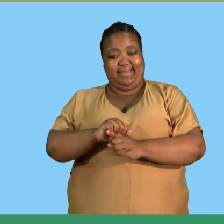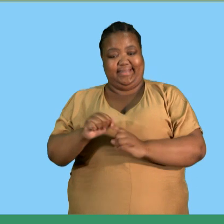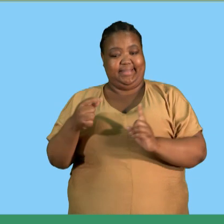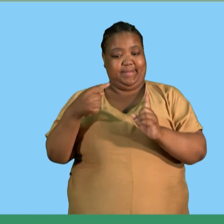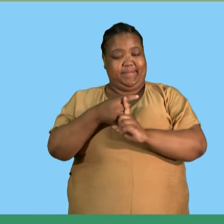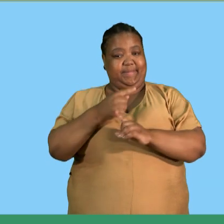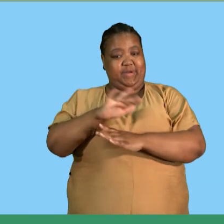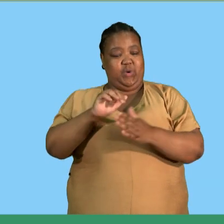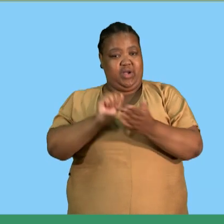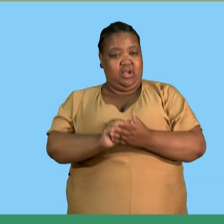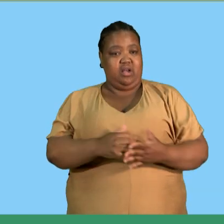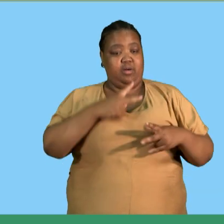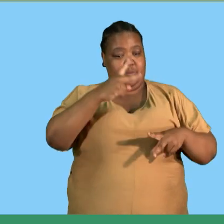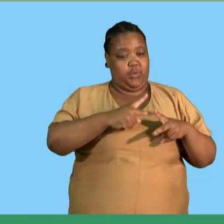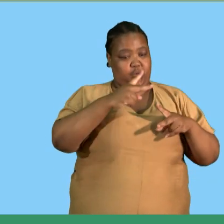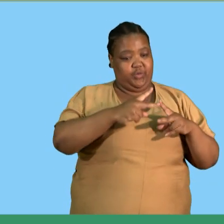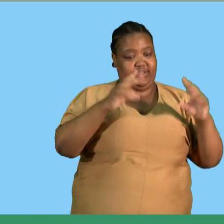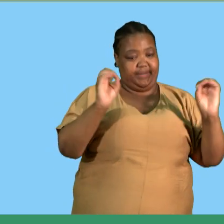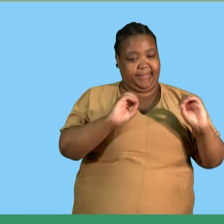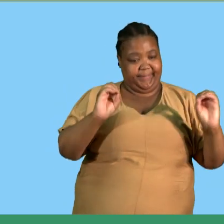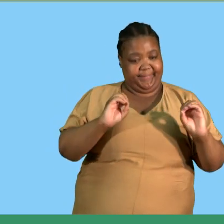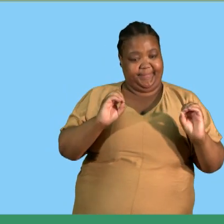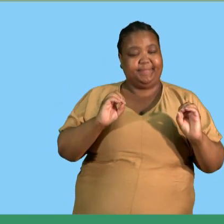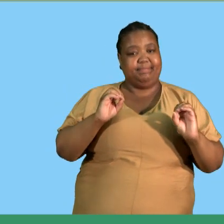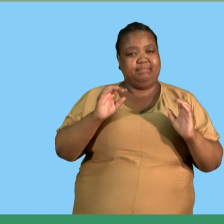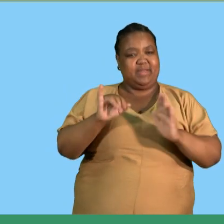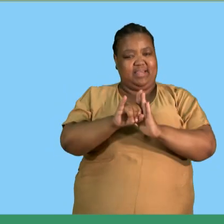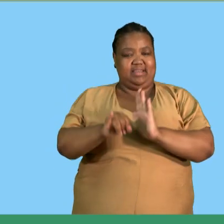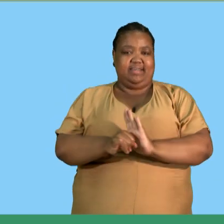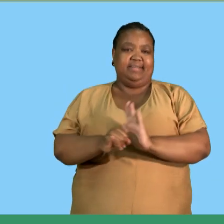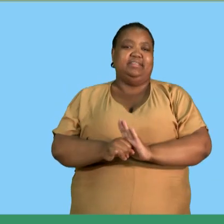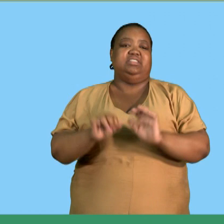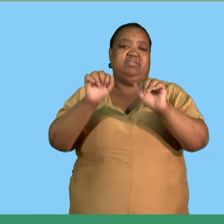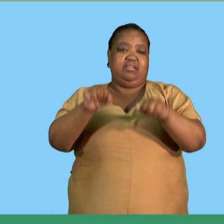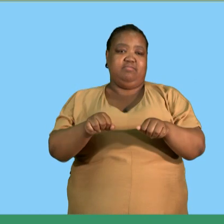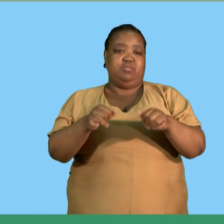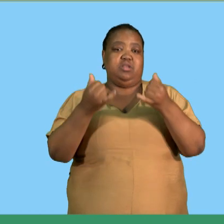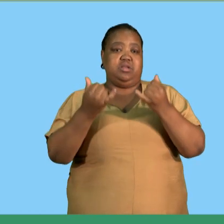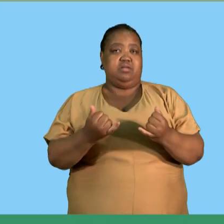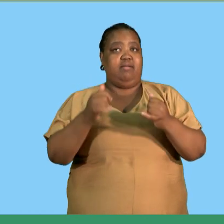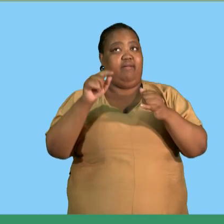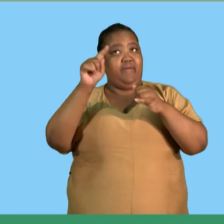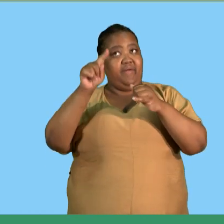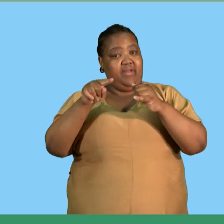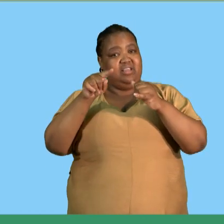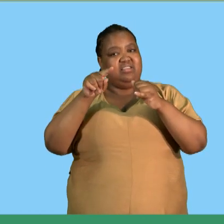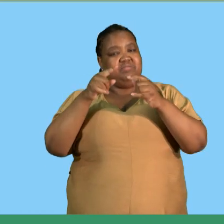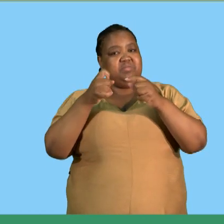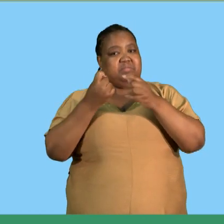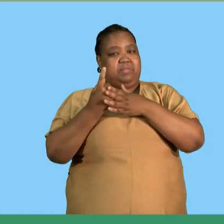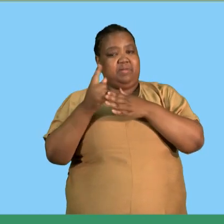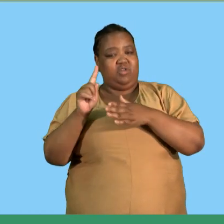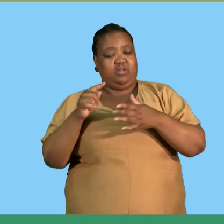business practice from the scenario motivate your answer by quoting from the scenario